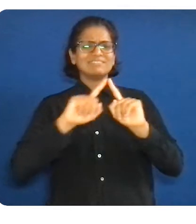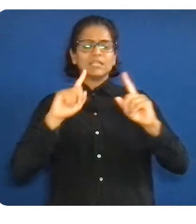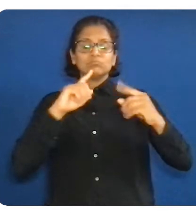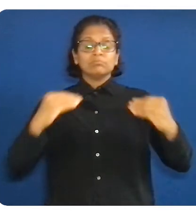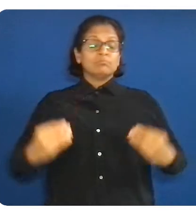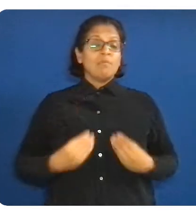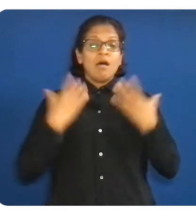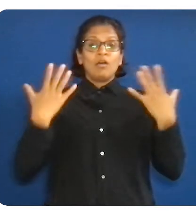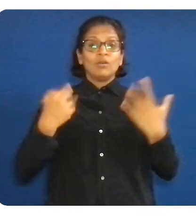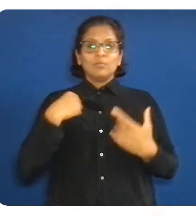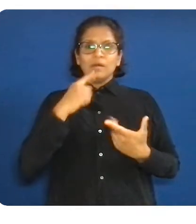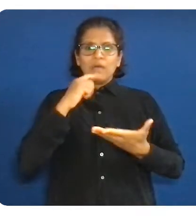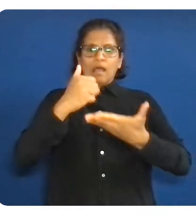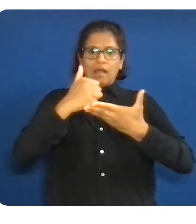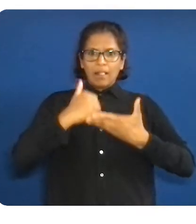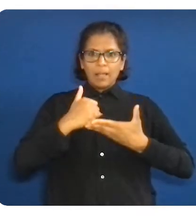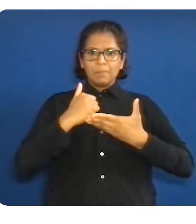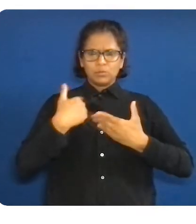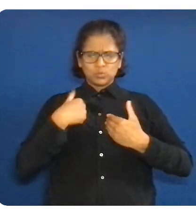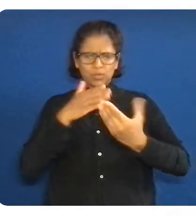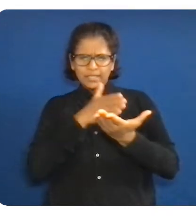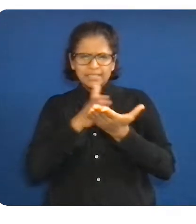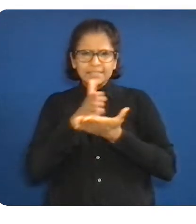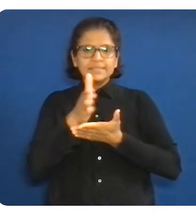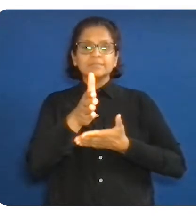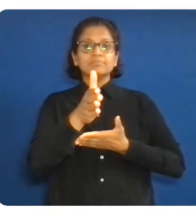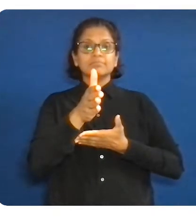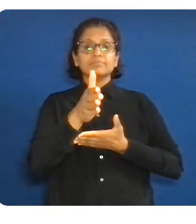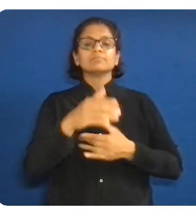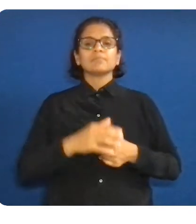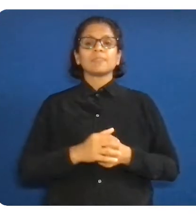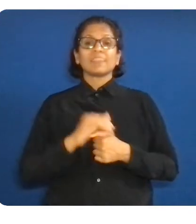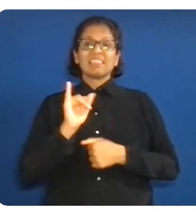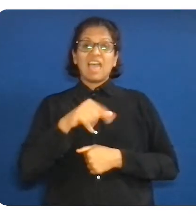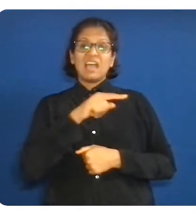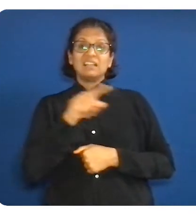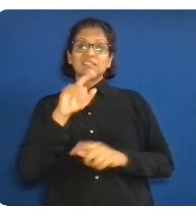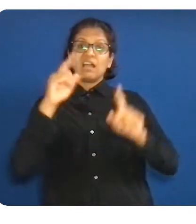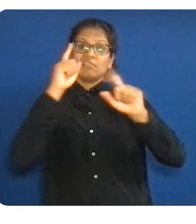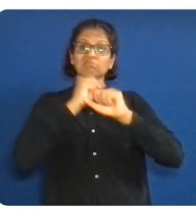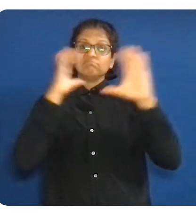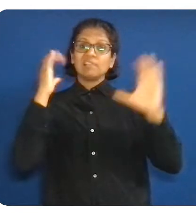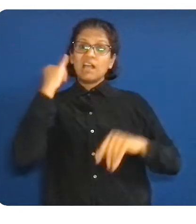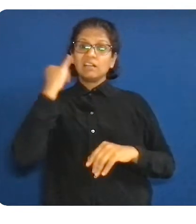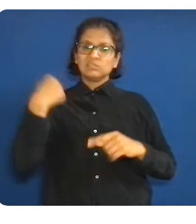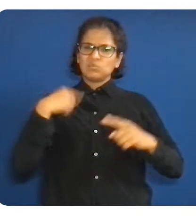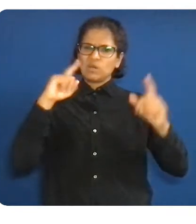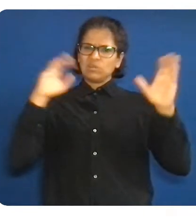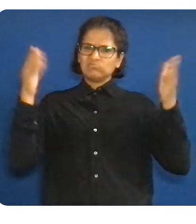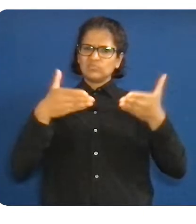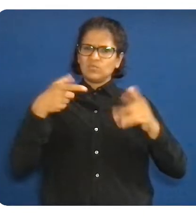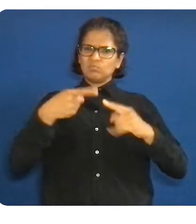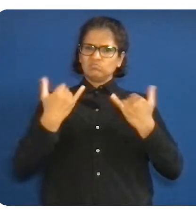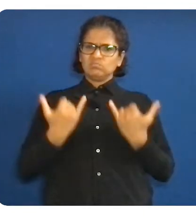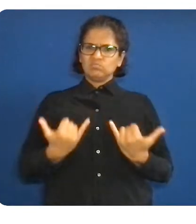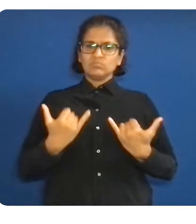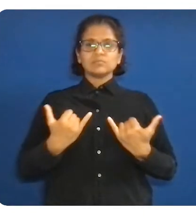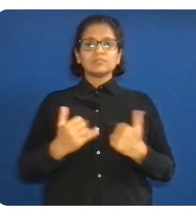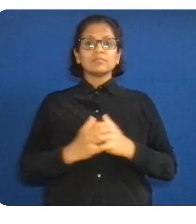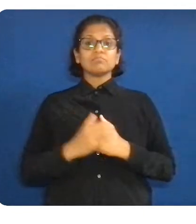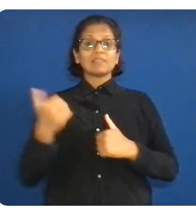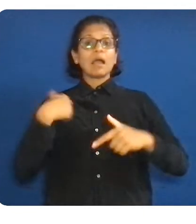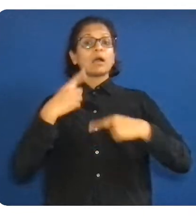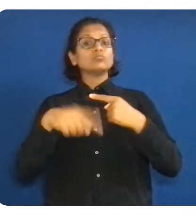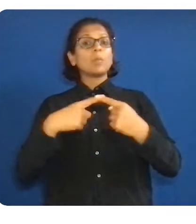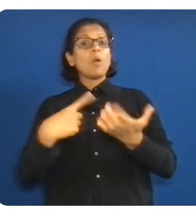Access, opportunity, and networking are critically important building blocks for a successful tech career. And